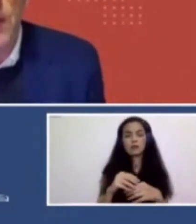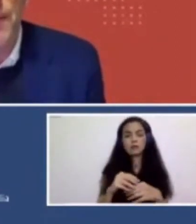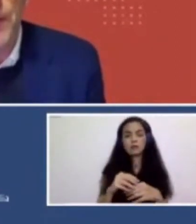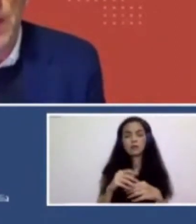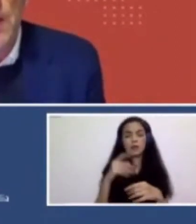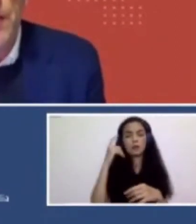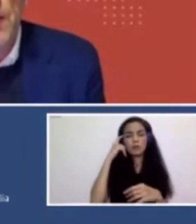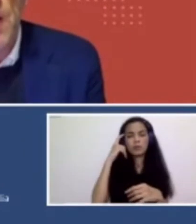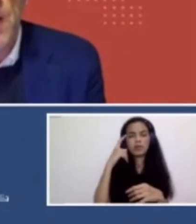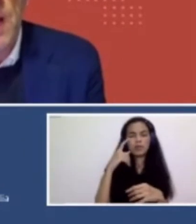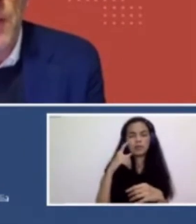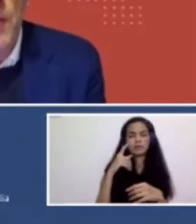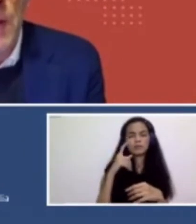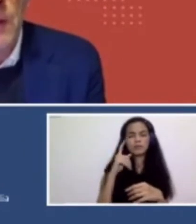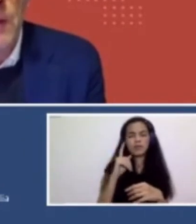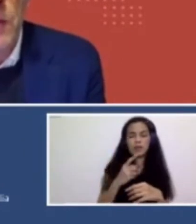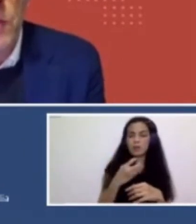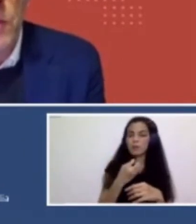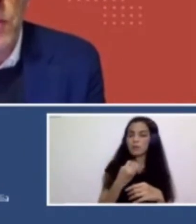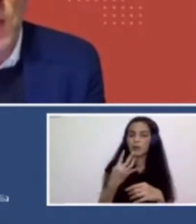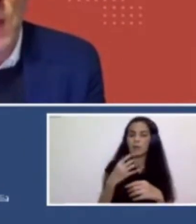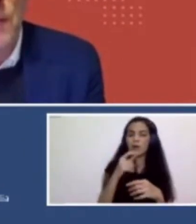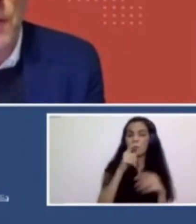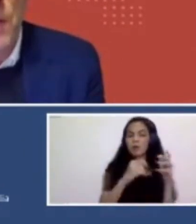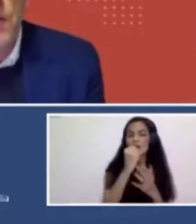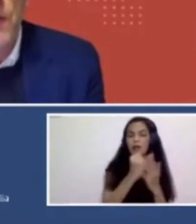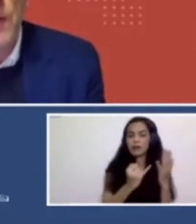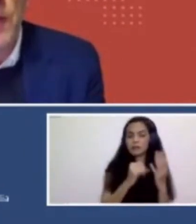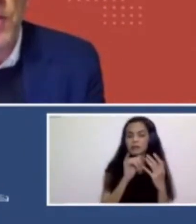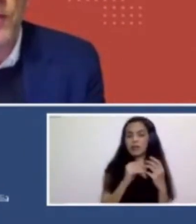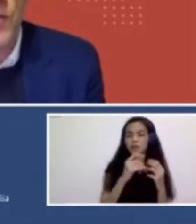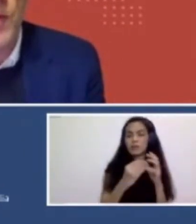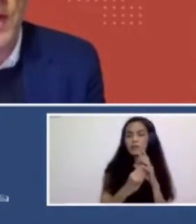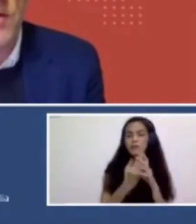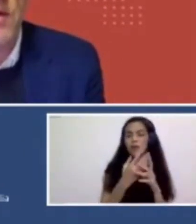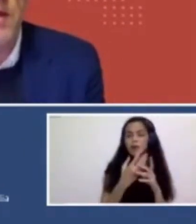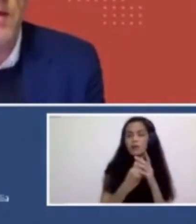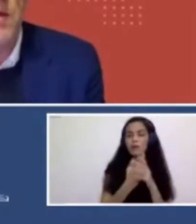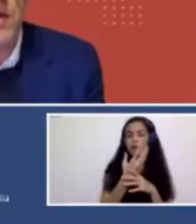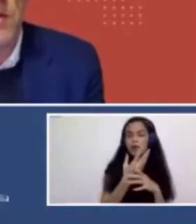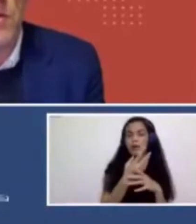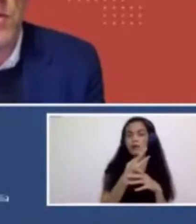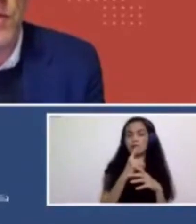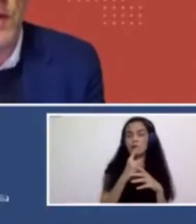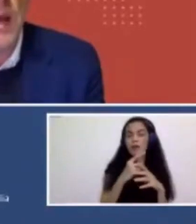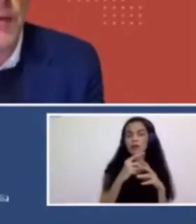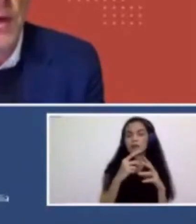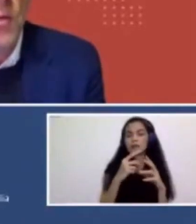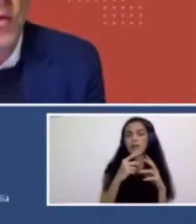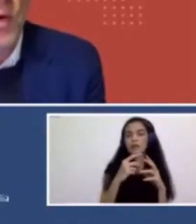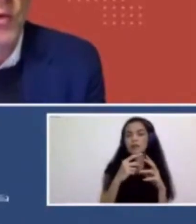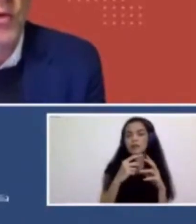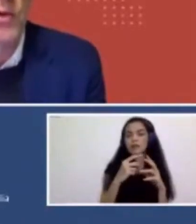I think, um, there are a number of artists who have developed their work through PhDs and inside institutions that have what one would call